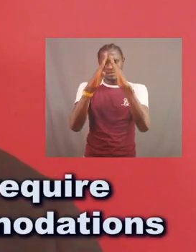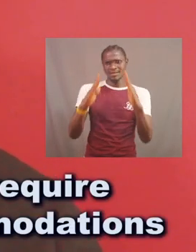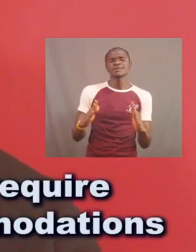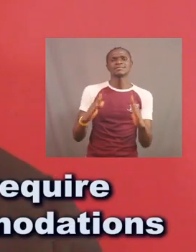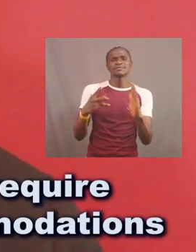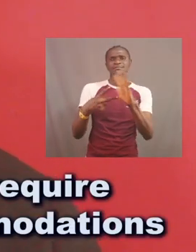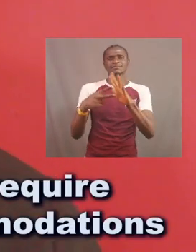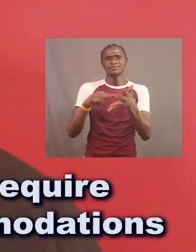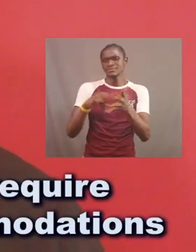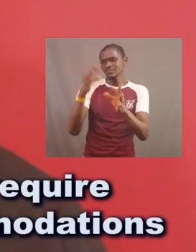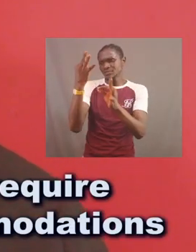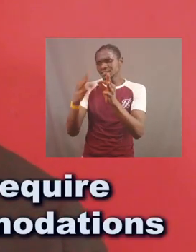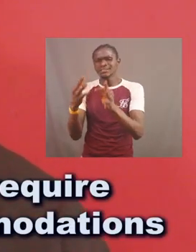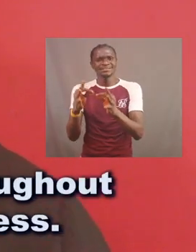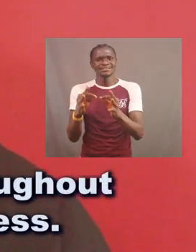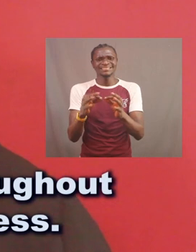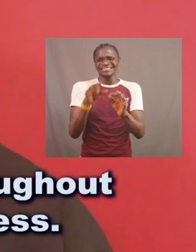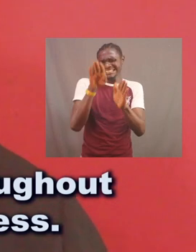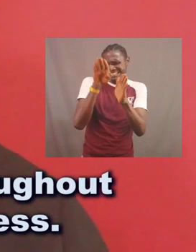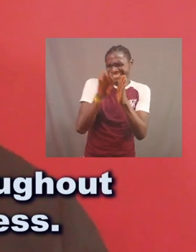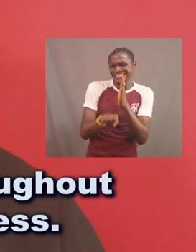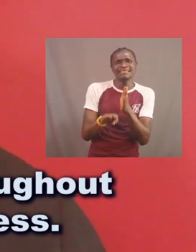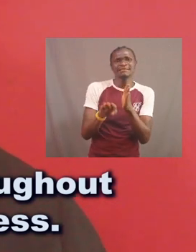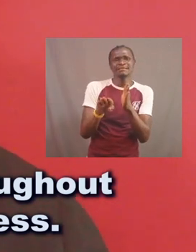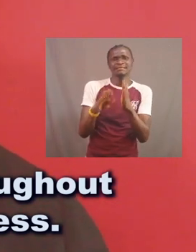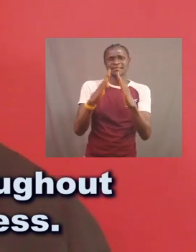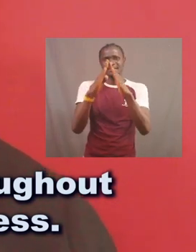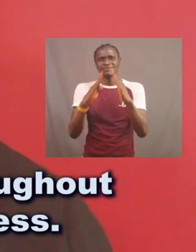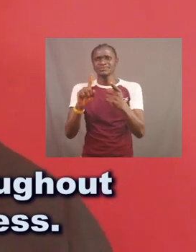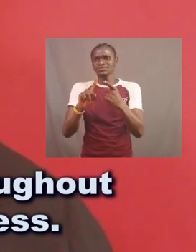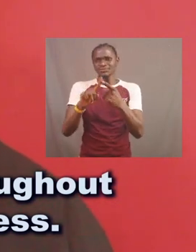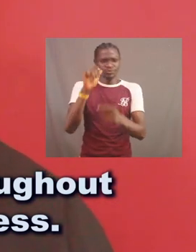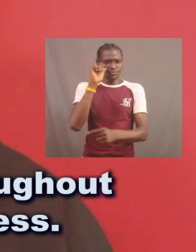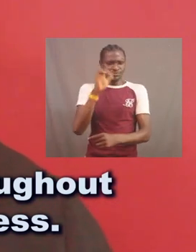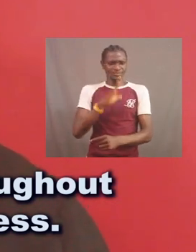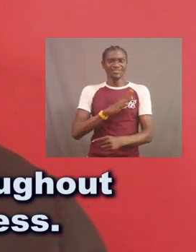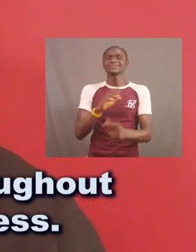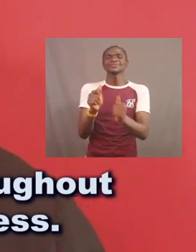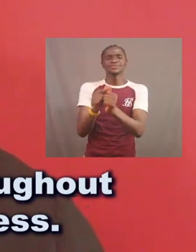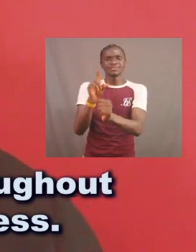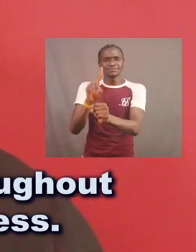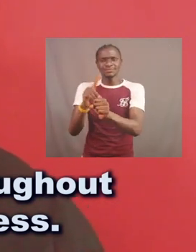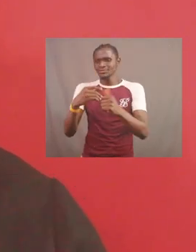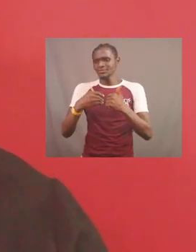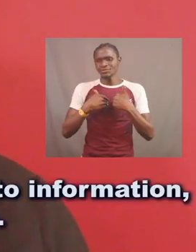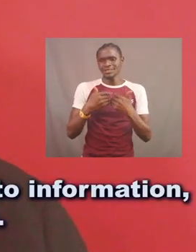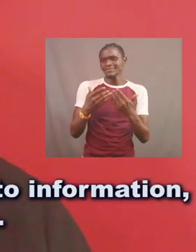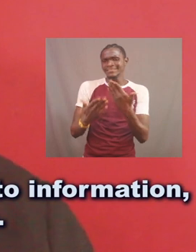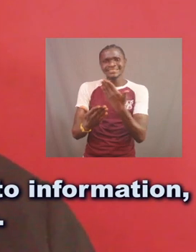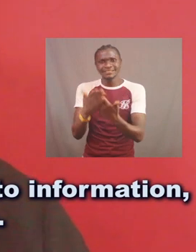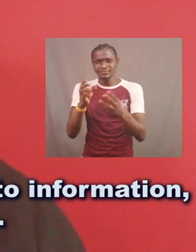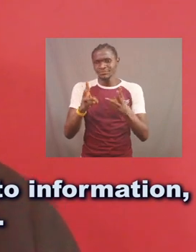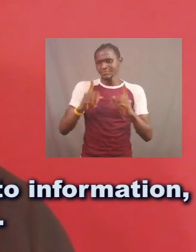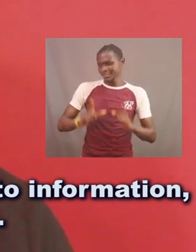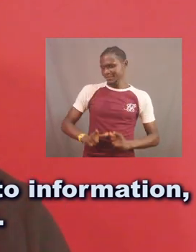the provision of reasonable accommodation to women with disabilities throughout the estate distribution process or